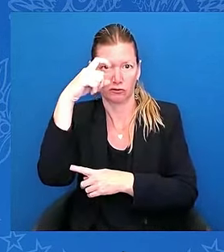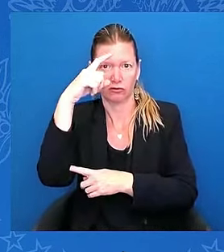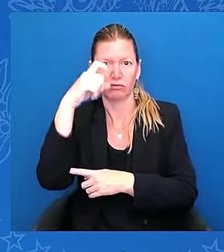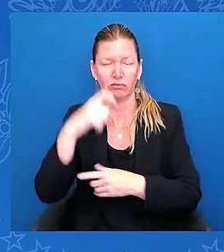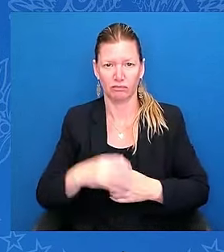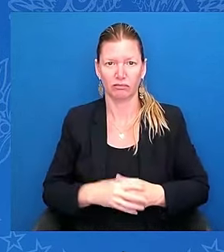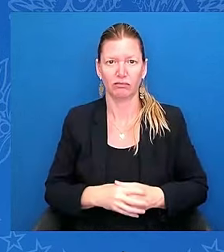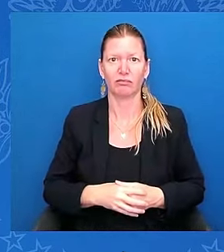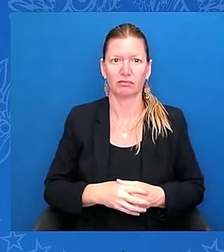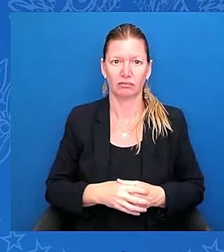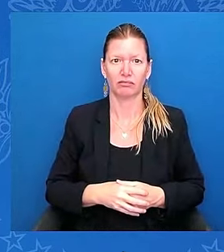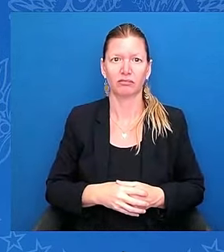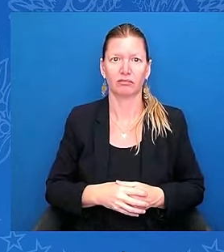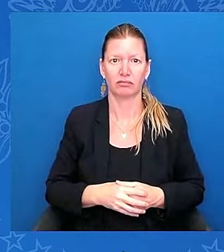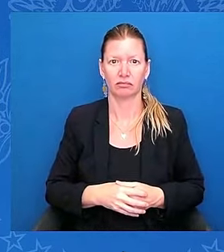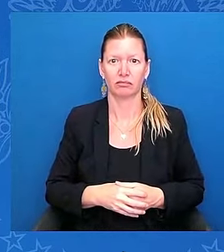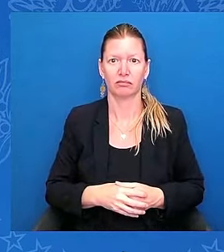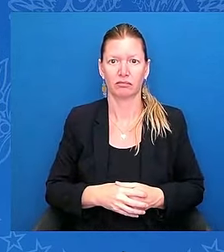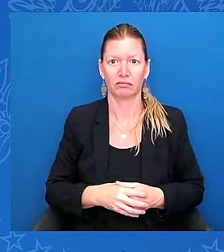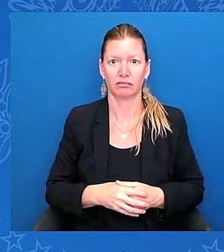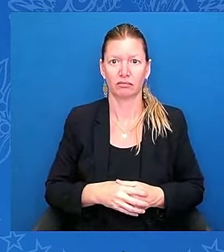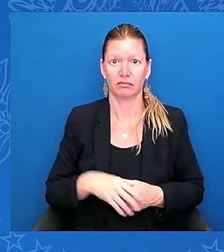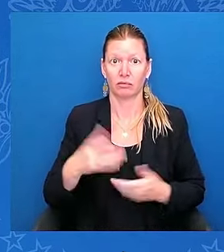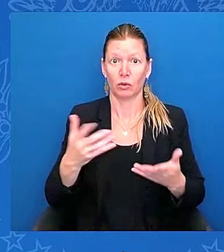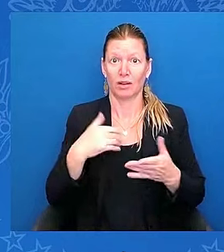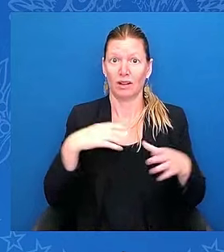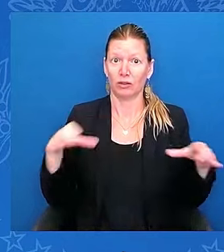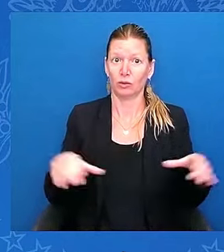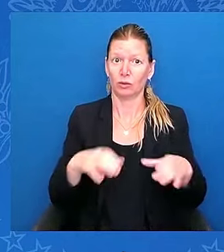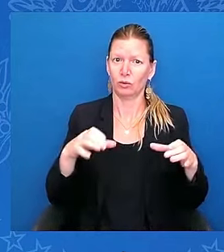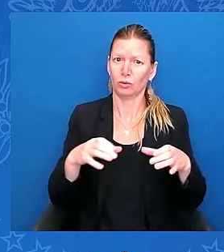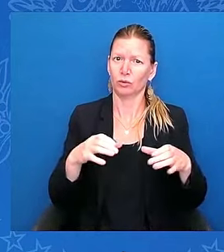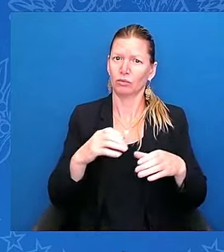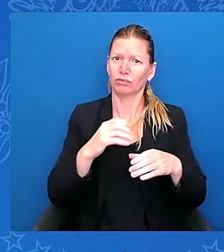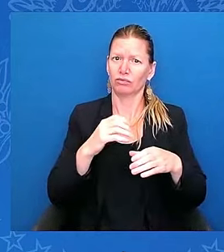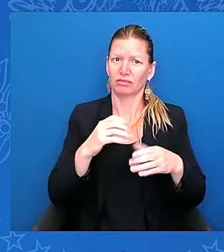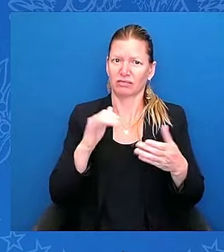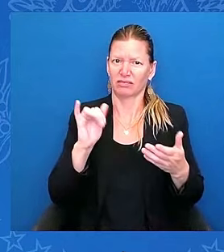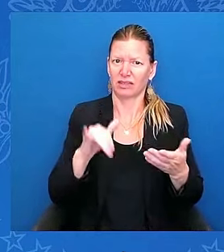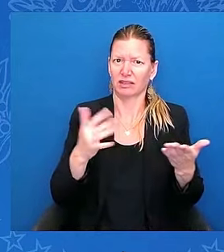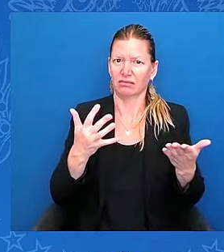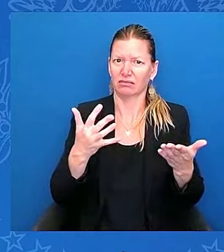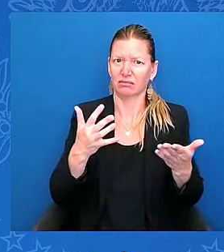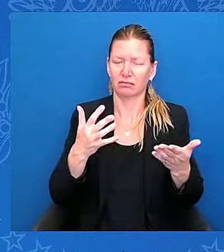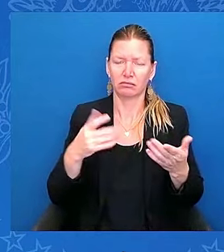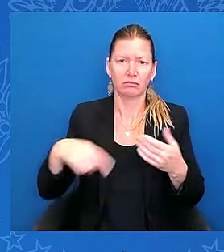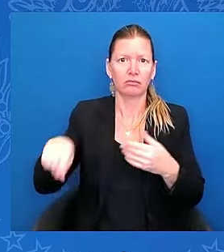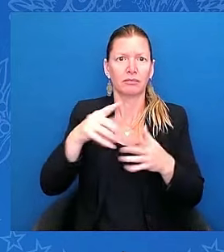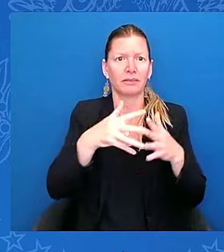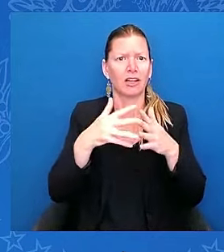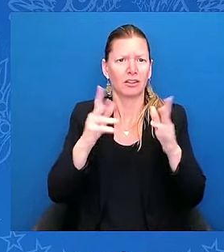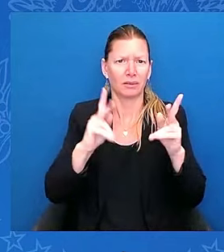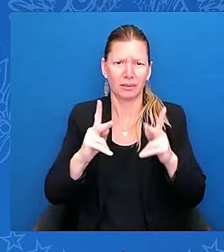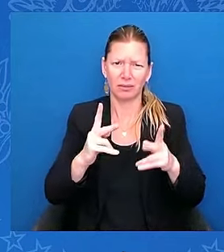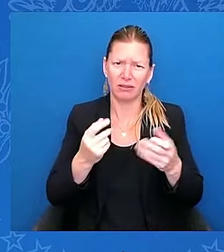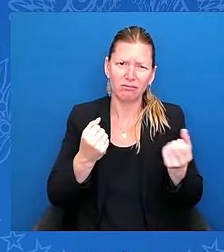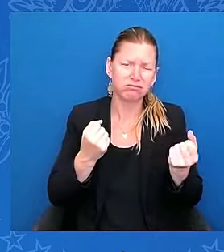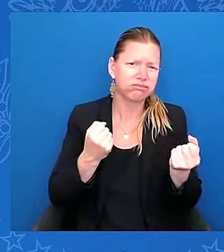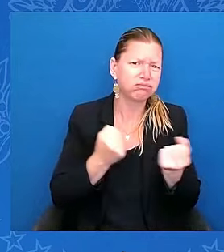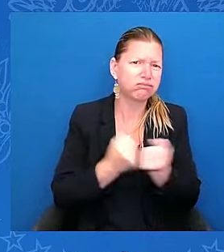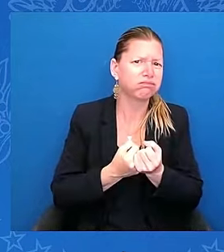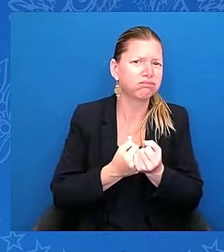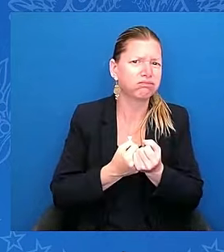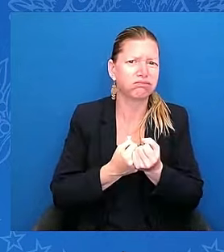the steps I'm taking today are overwhelmingly supported by the American people, no matter what the other team says. In fact, polls show over